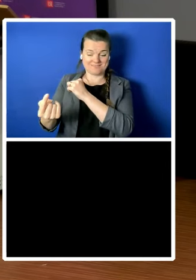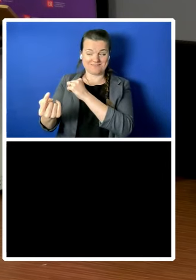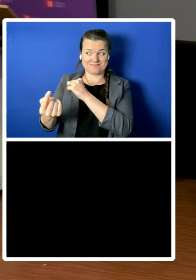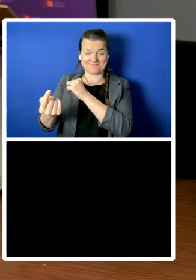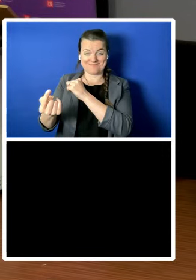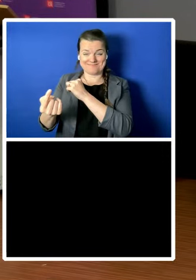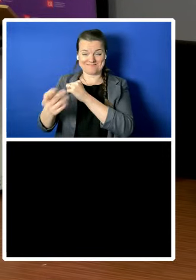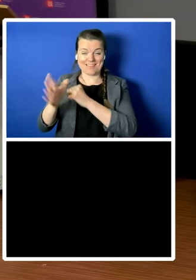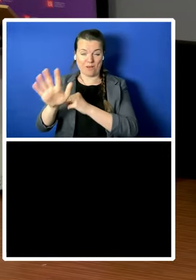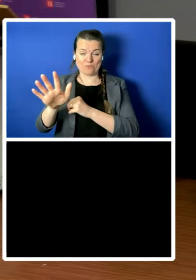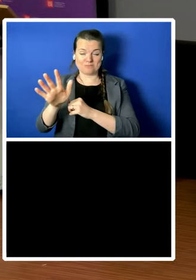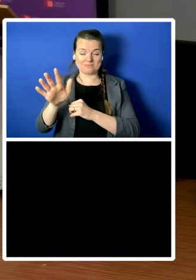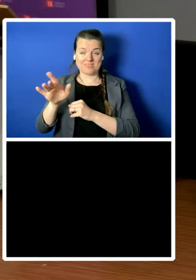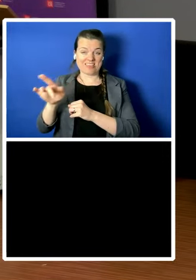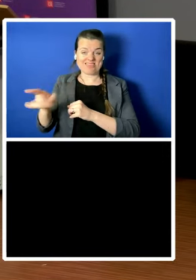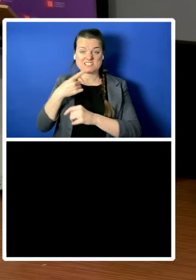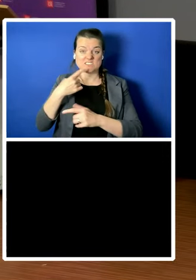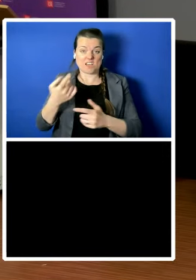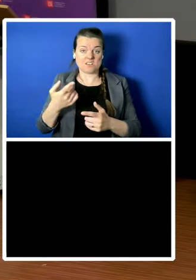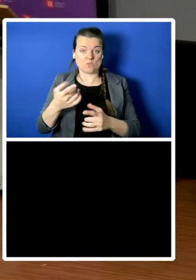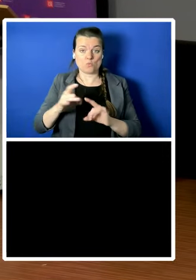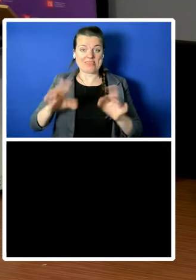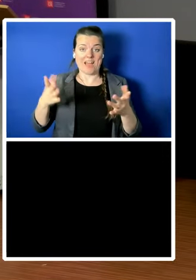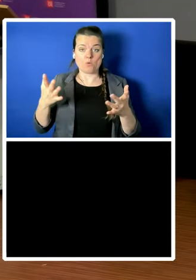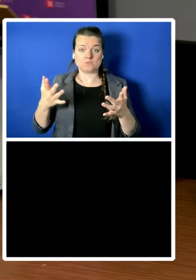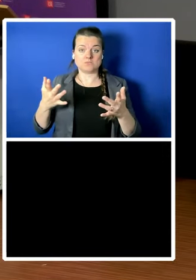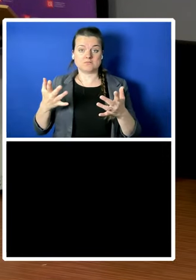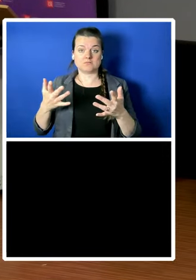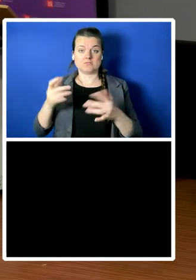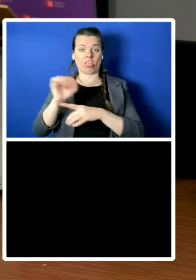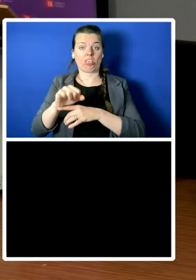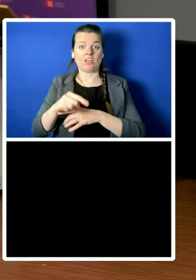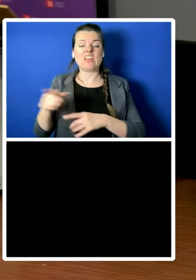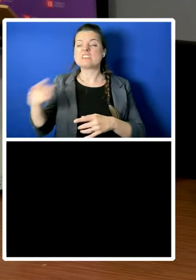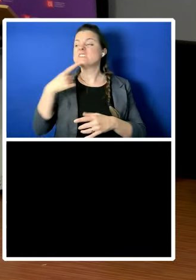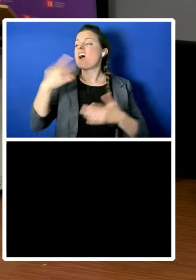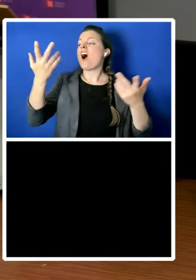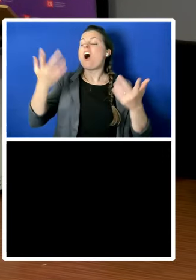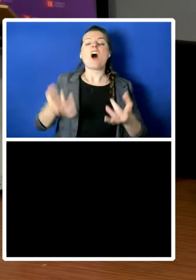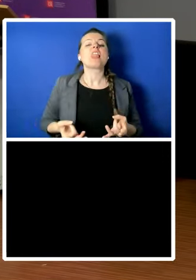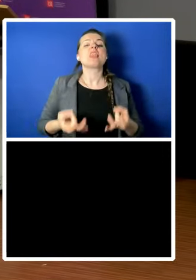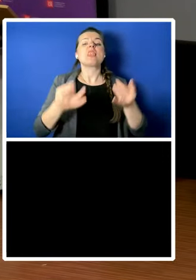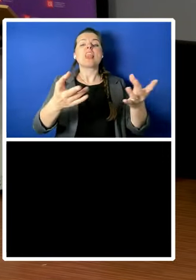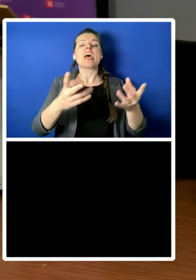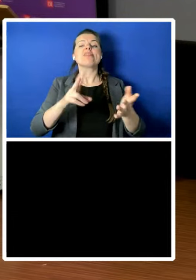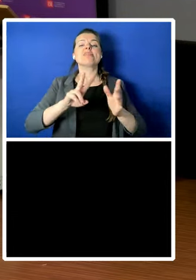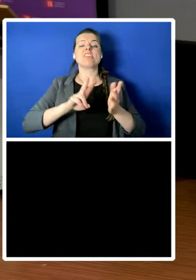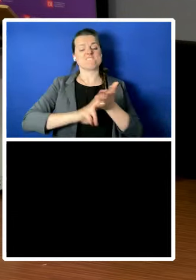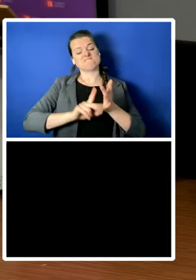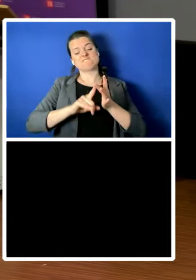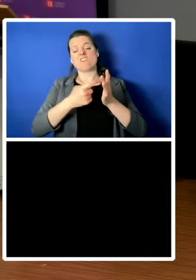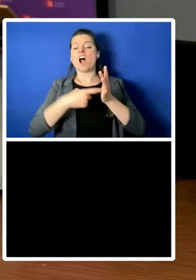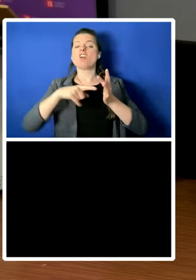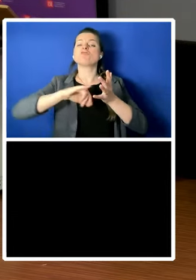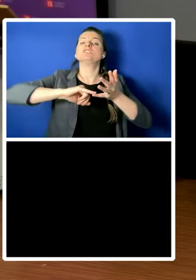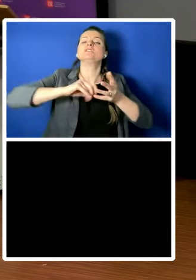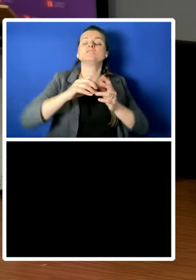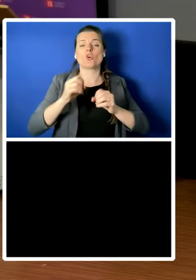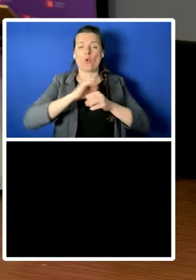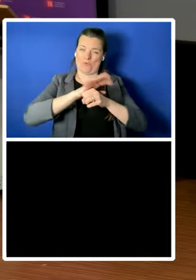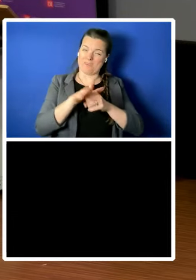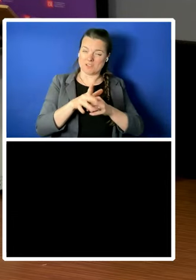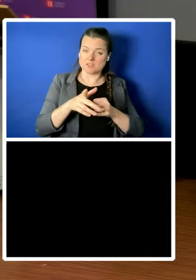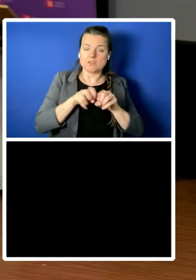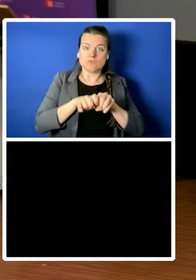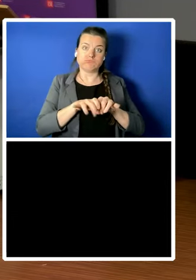and let the let the virus race through the population and for us johnson some of our elders will die